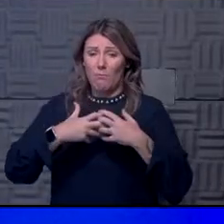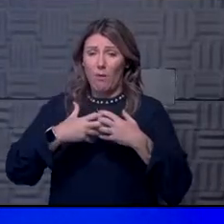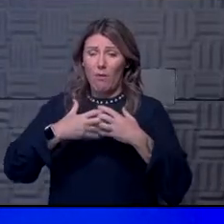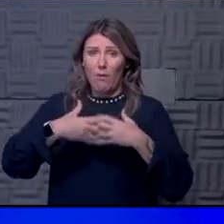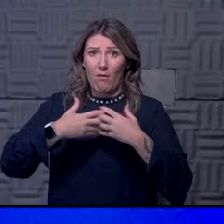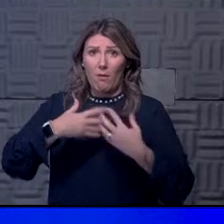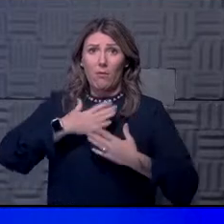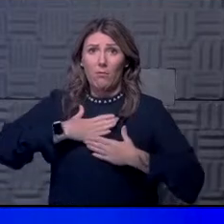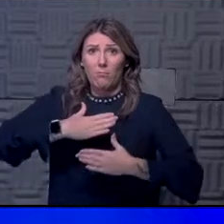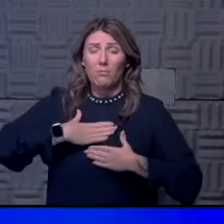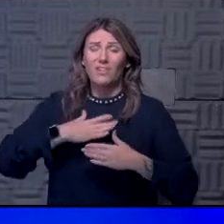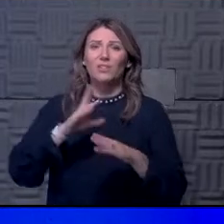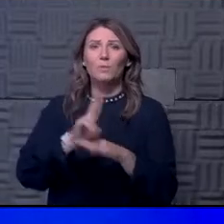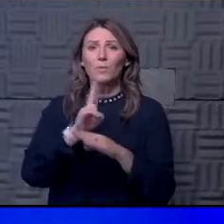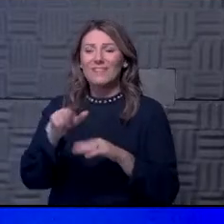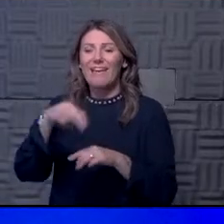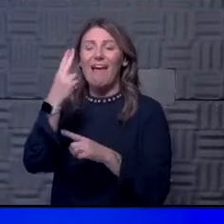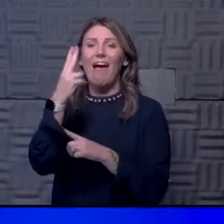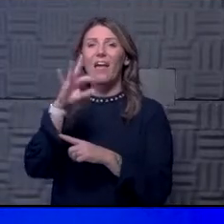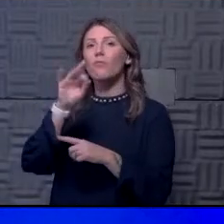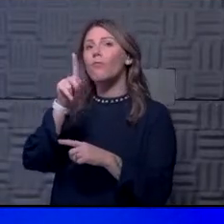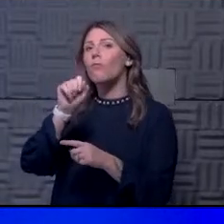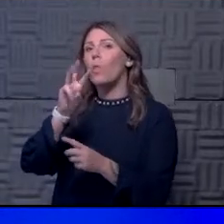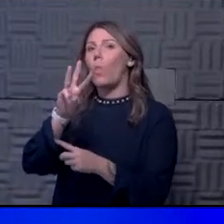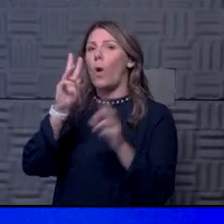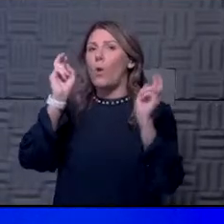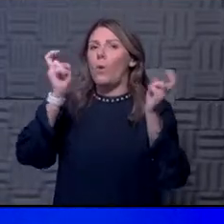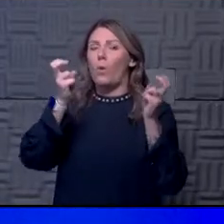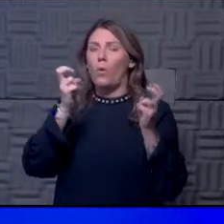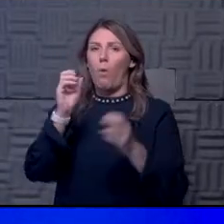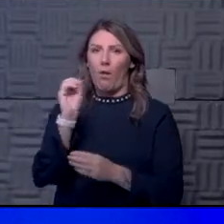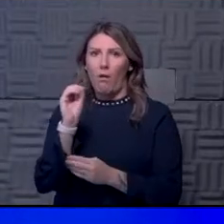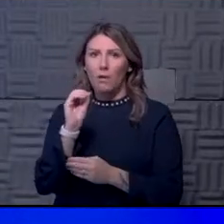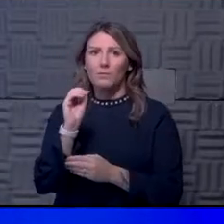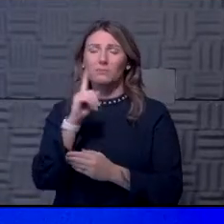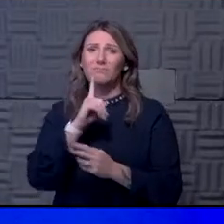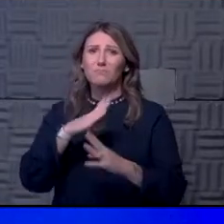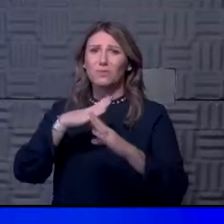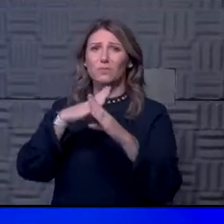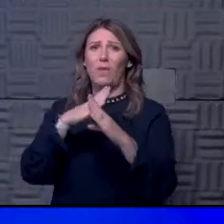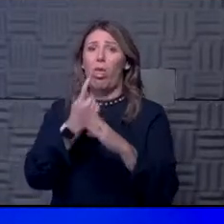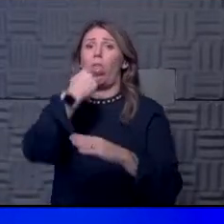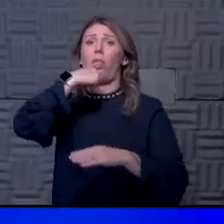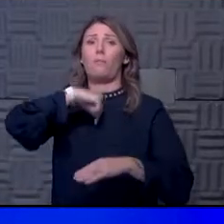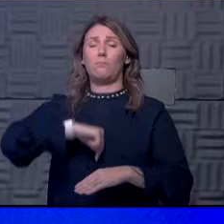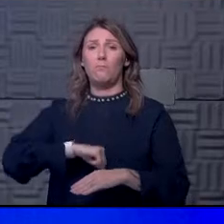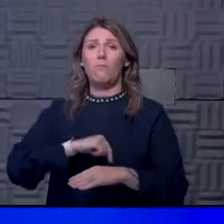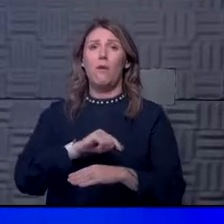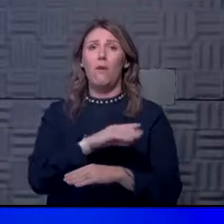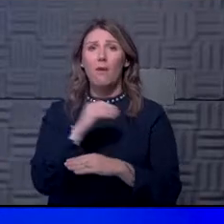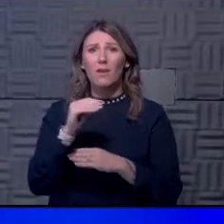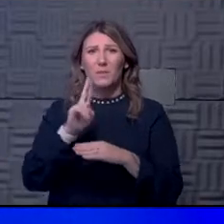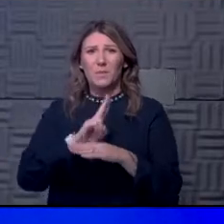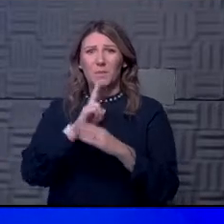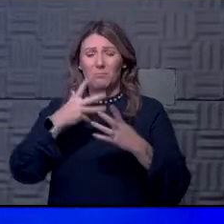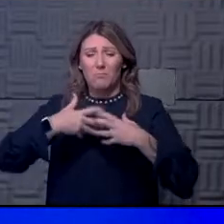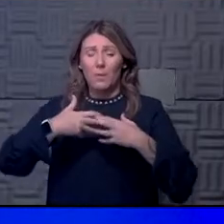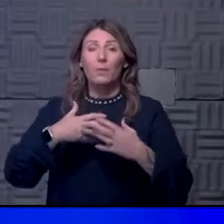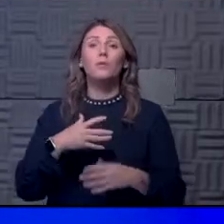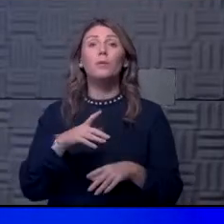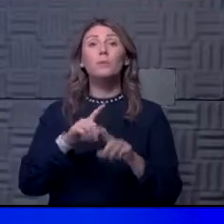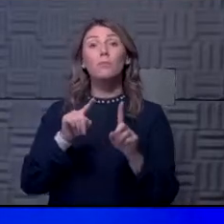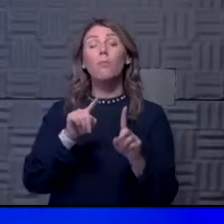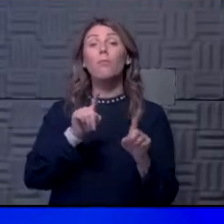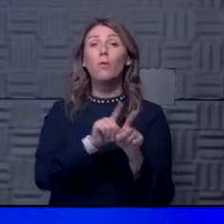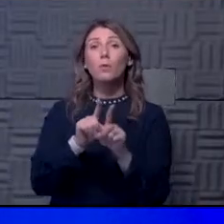oxygen. And again, we are doing everything we can to prevent intubation and going on the ventilator. And then we do have 35